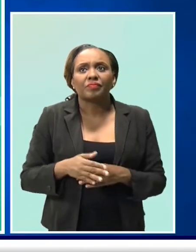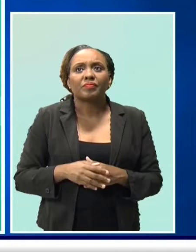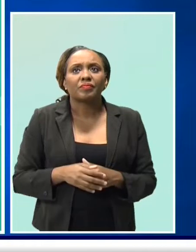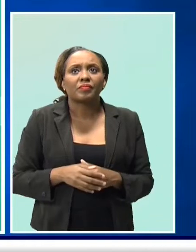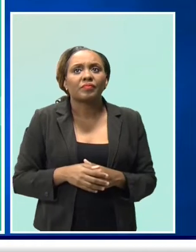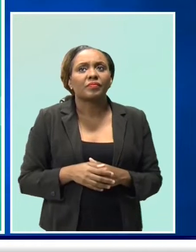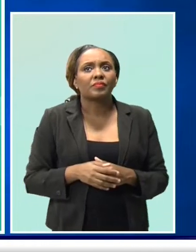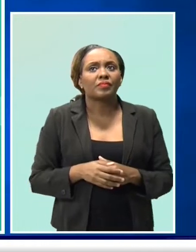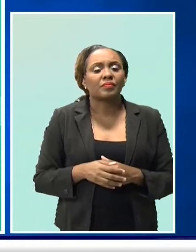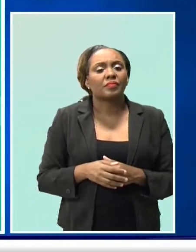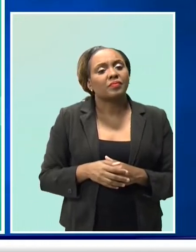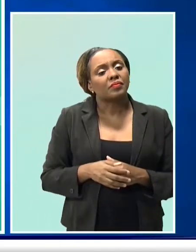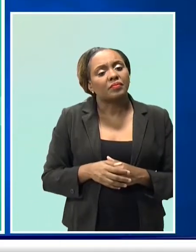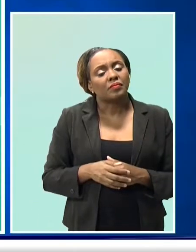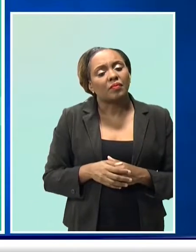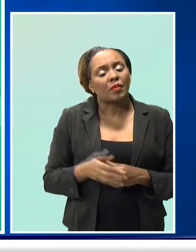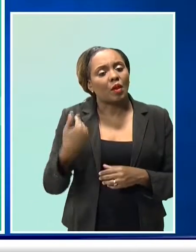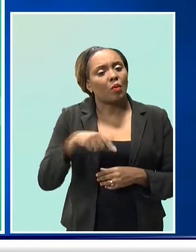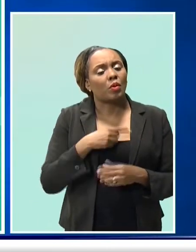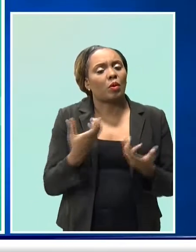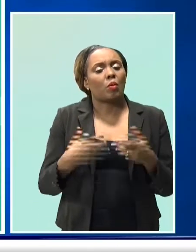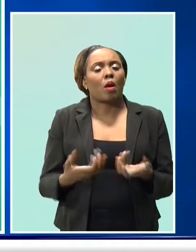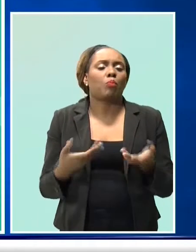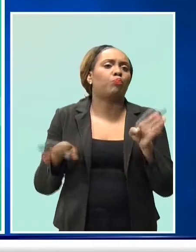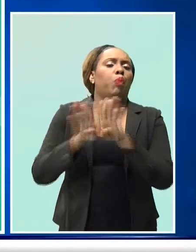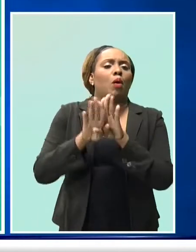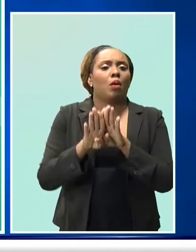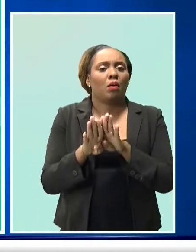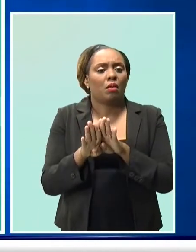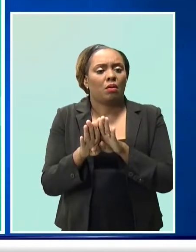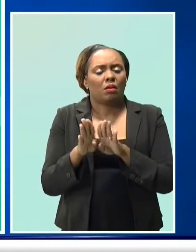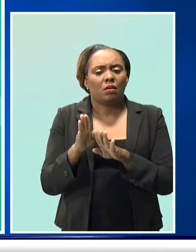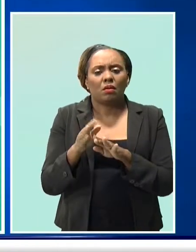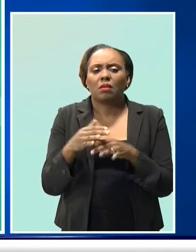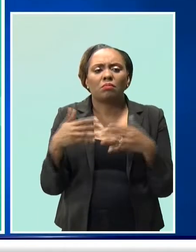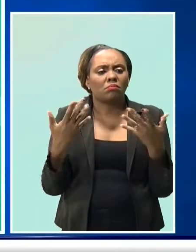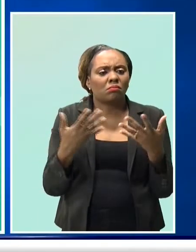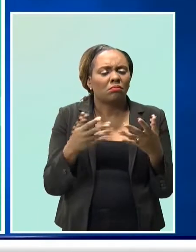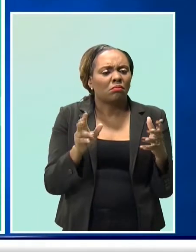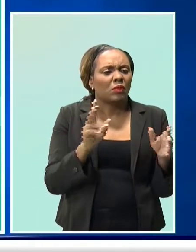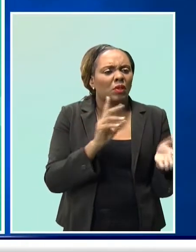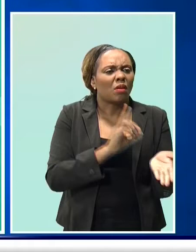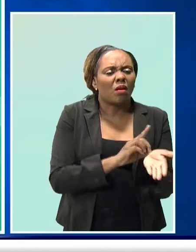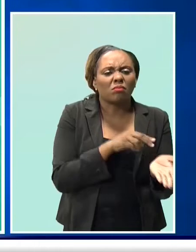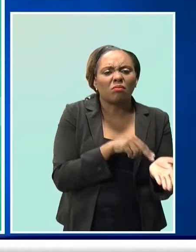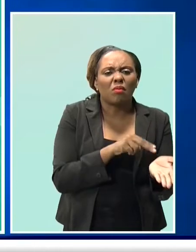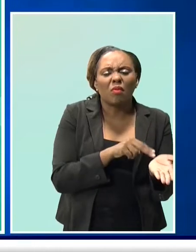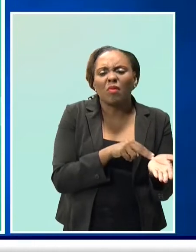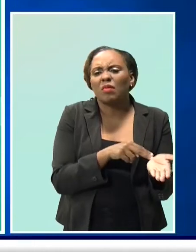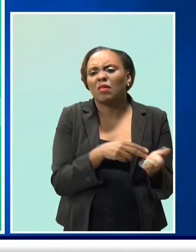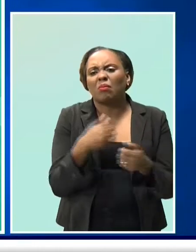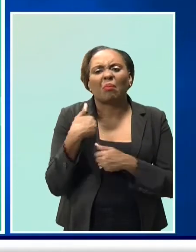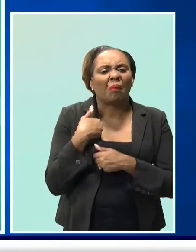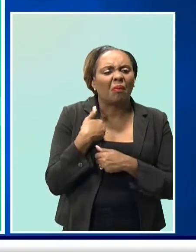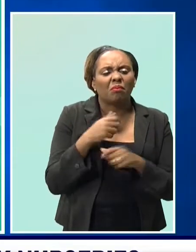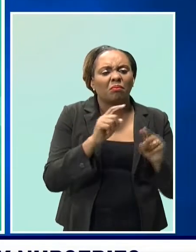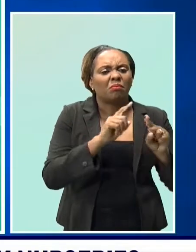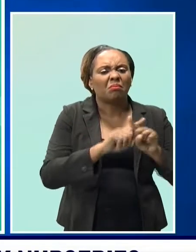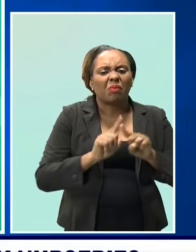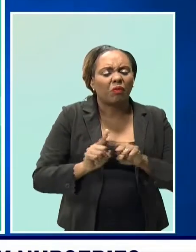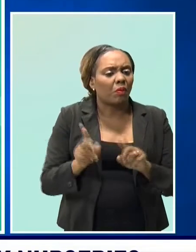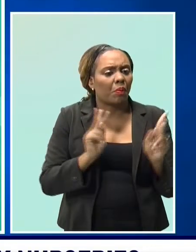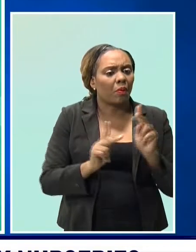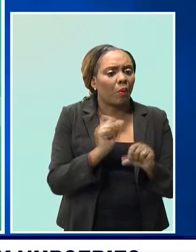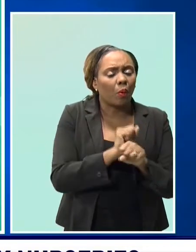and then persons with a disadvantage, particularly those frontline people who have to be out there with the defense force, the doctors,